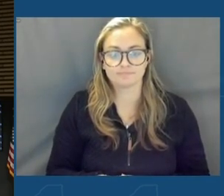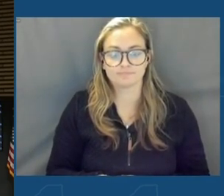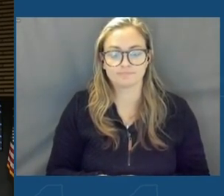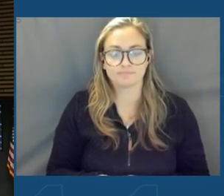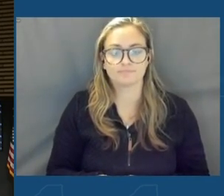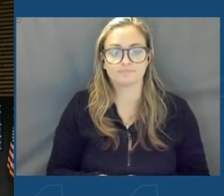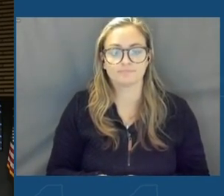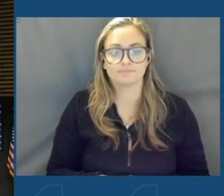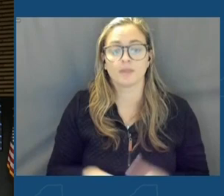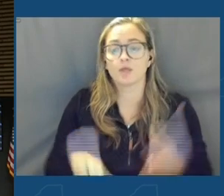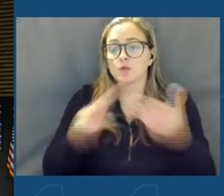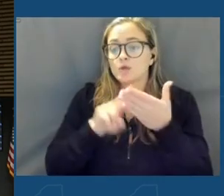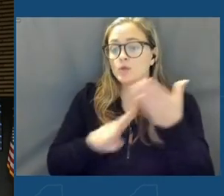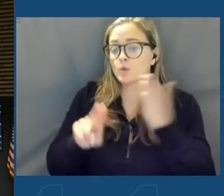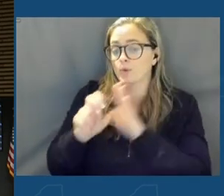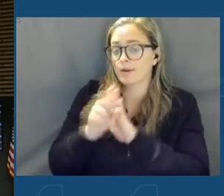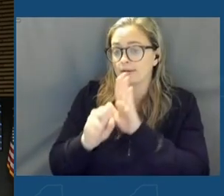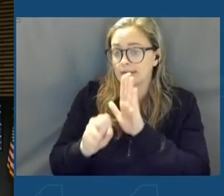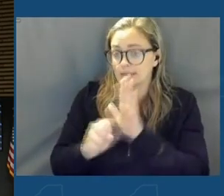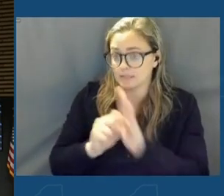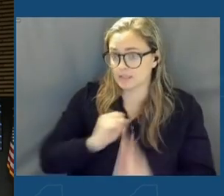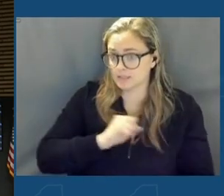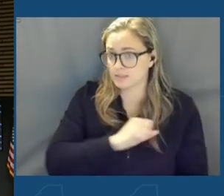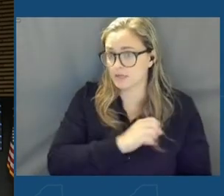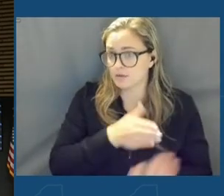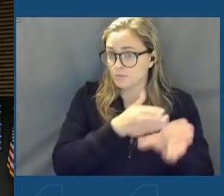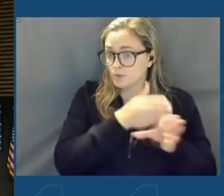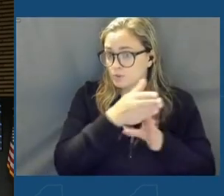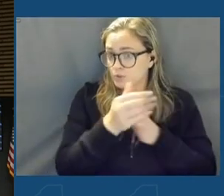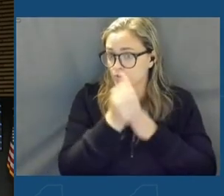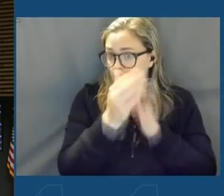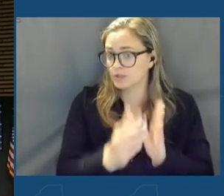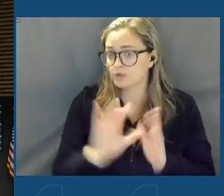United States Senate Majority Leader, Chuck Schumer.